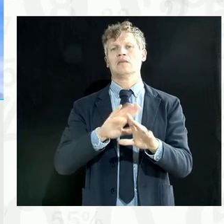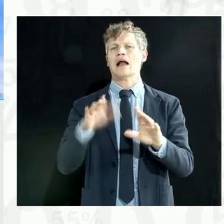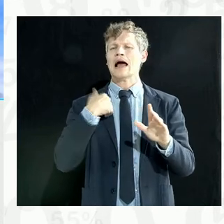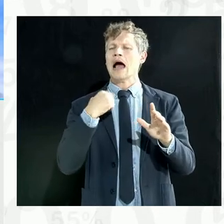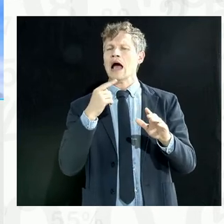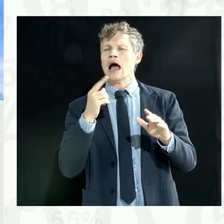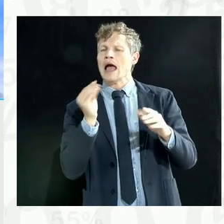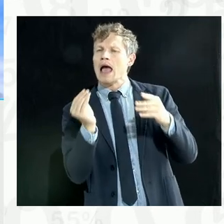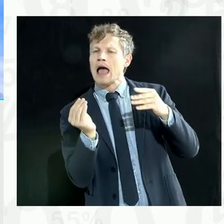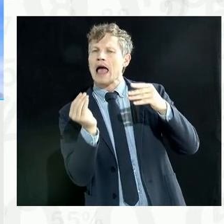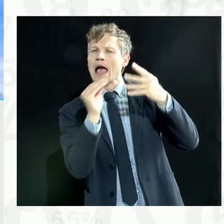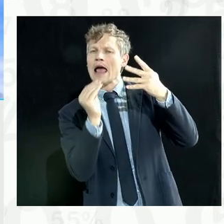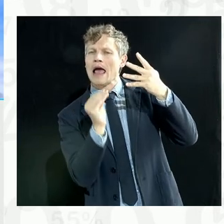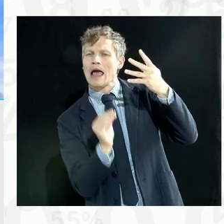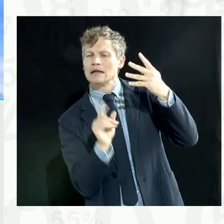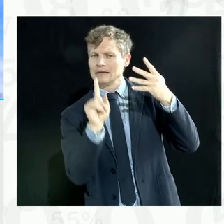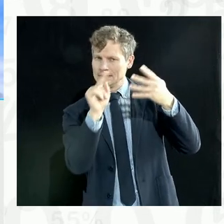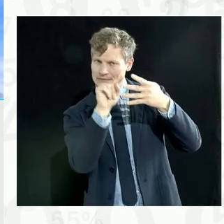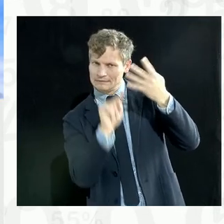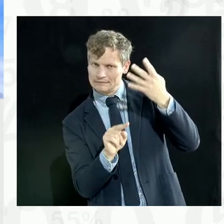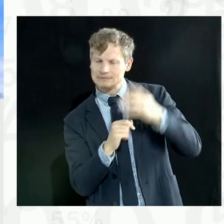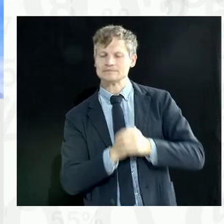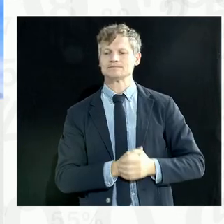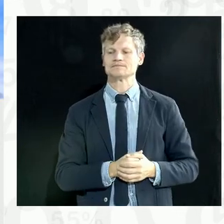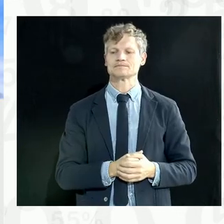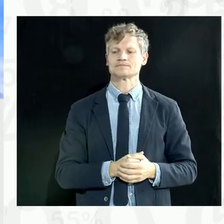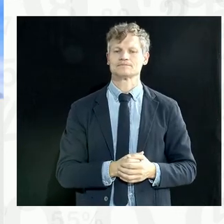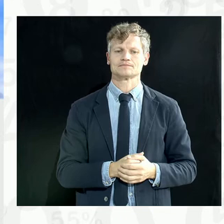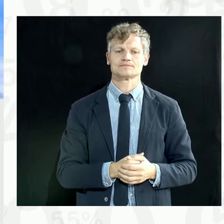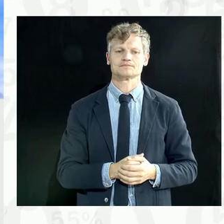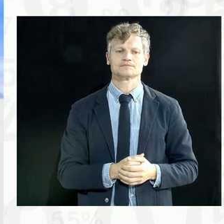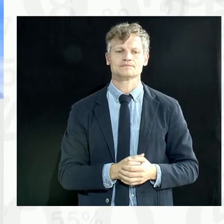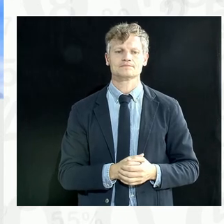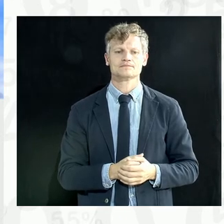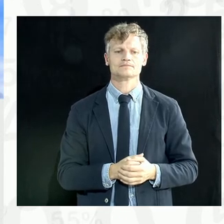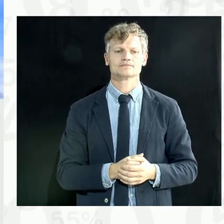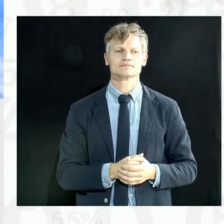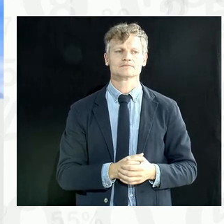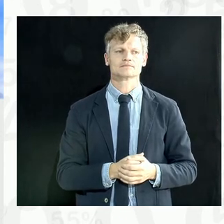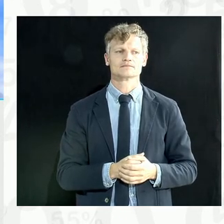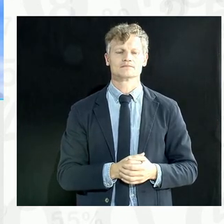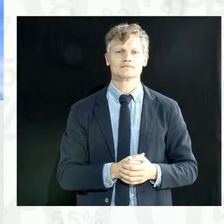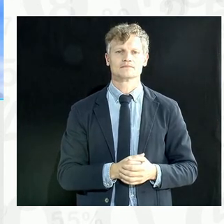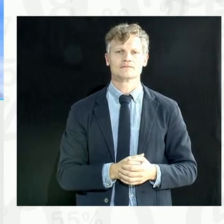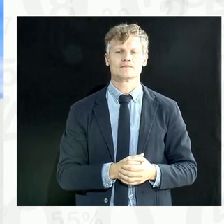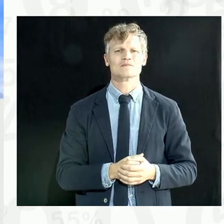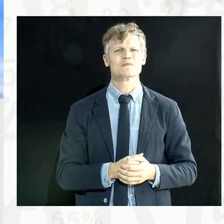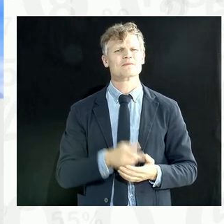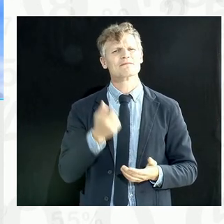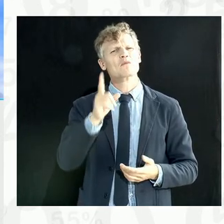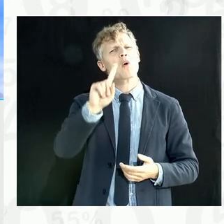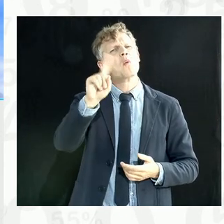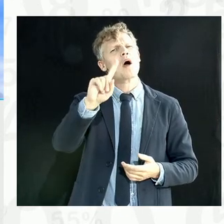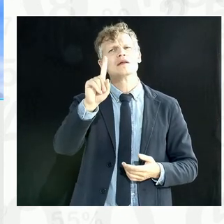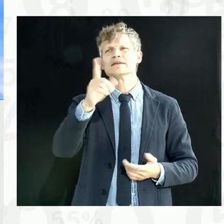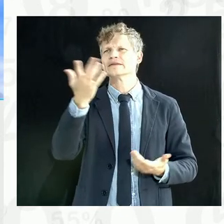elements before I conclude my small presentation. is what is the success rate, you know, like